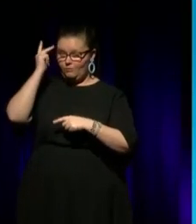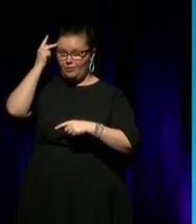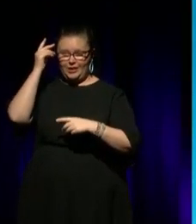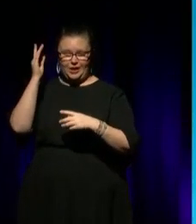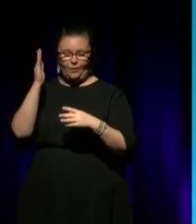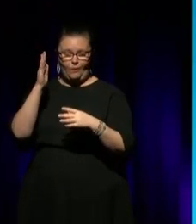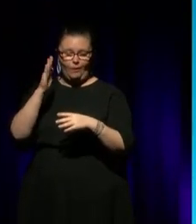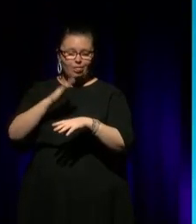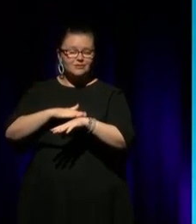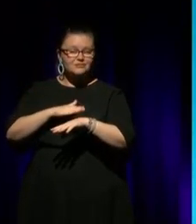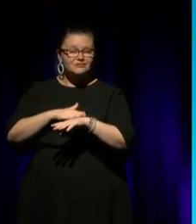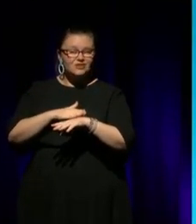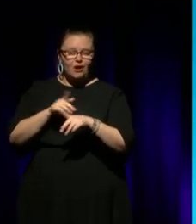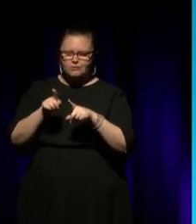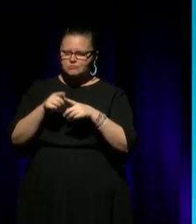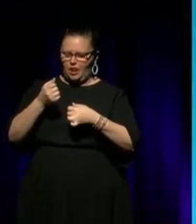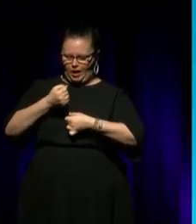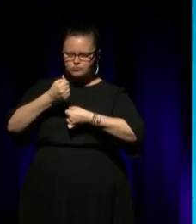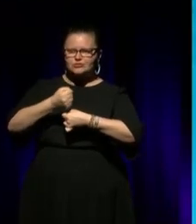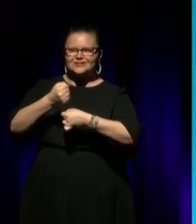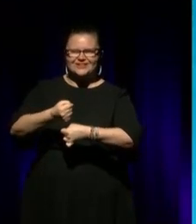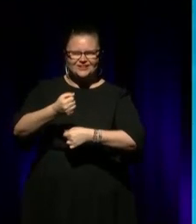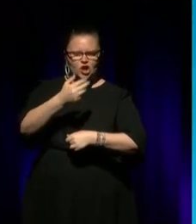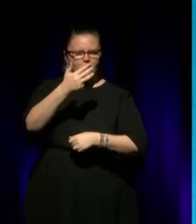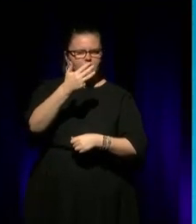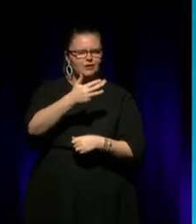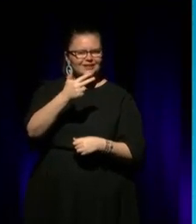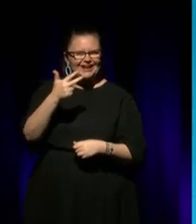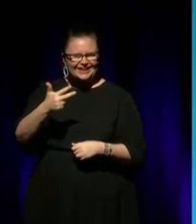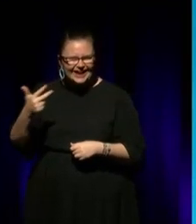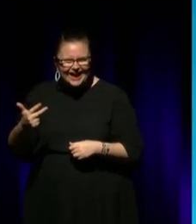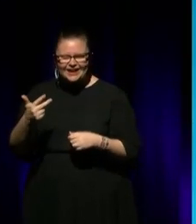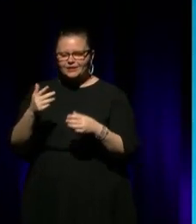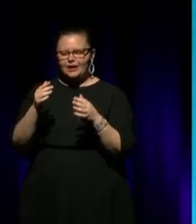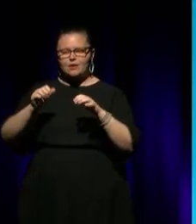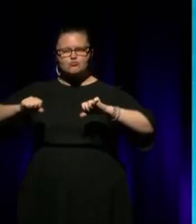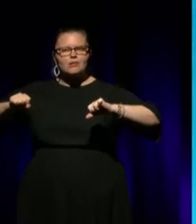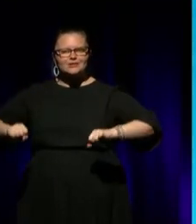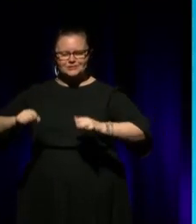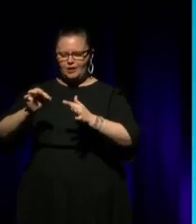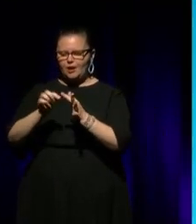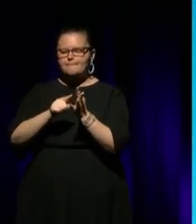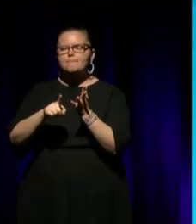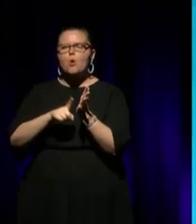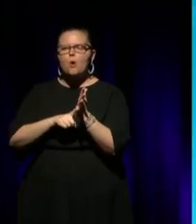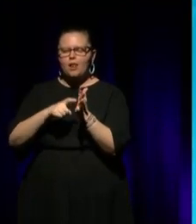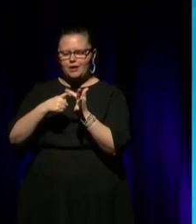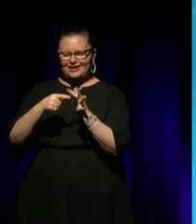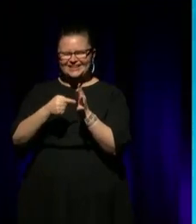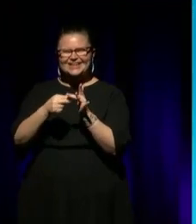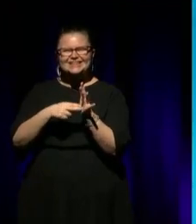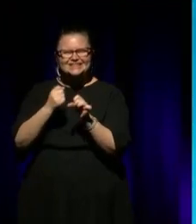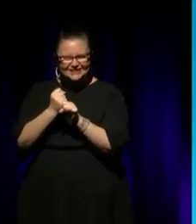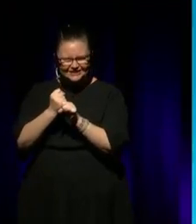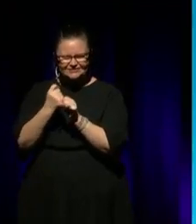in Australian history. The protest march in 1988 and Paul Keating's Redfin speech in 92. So how much, and you've sort of